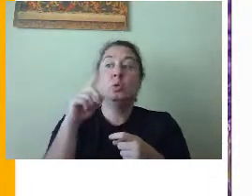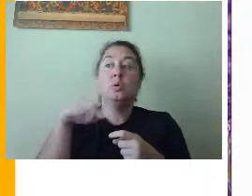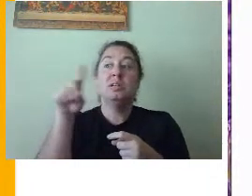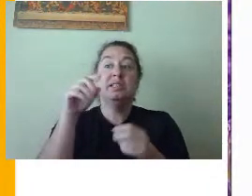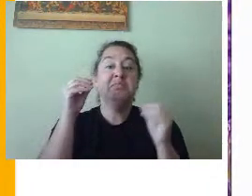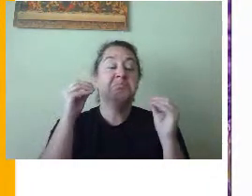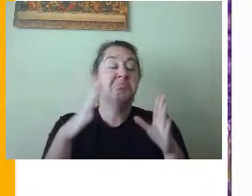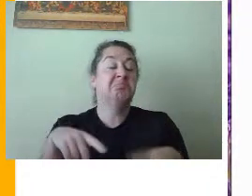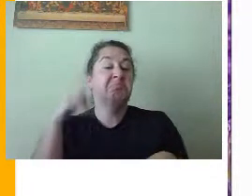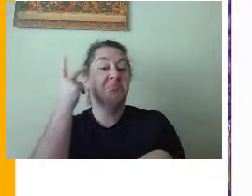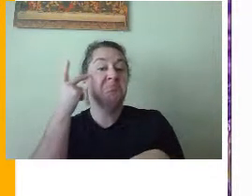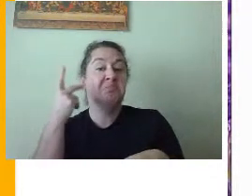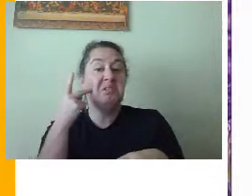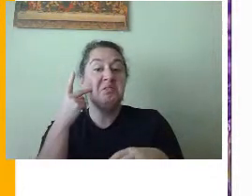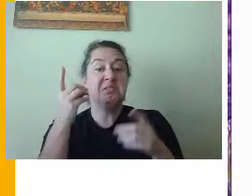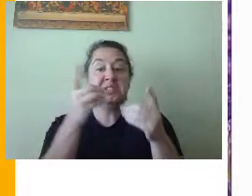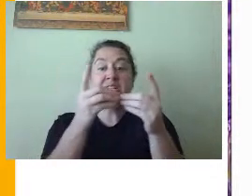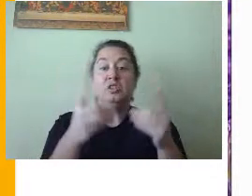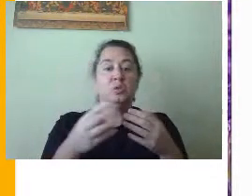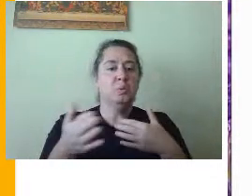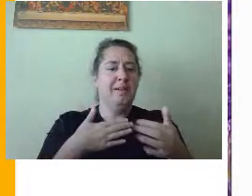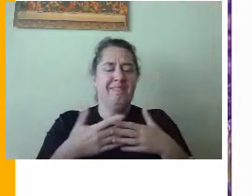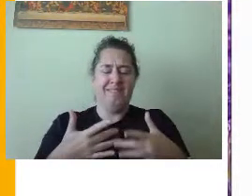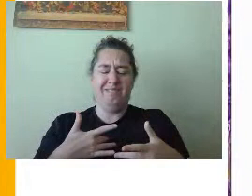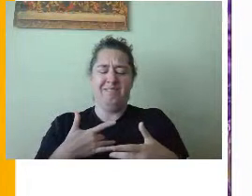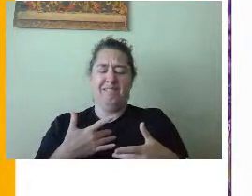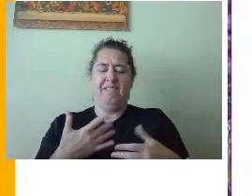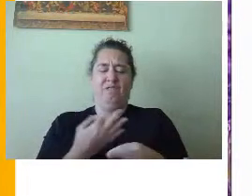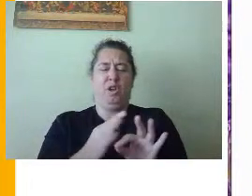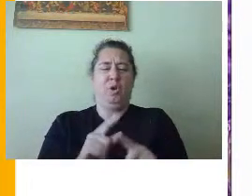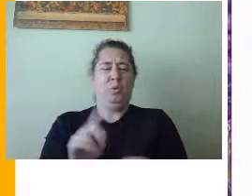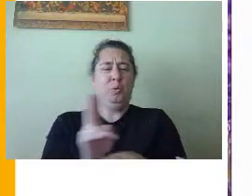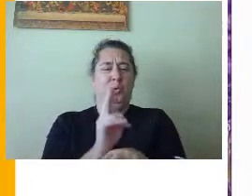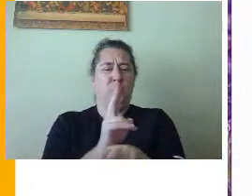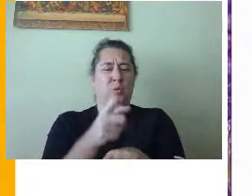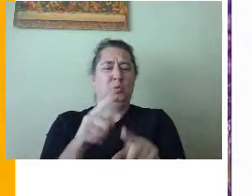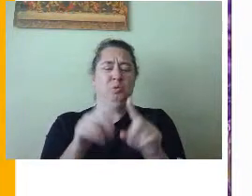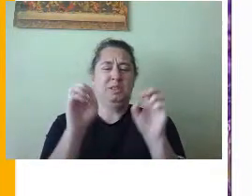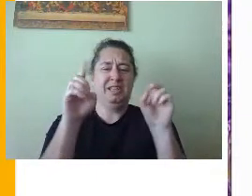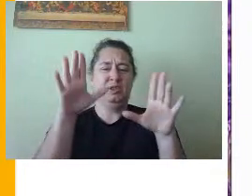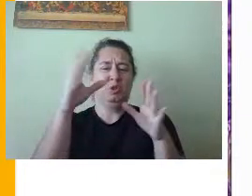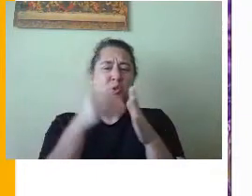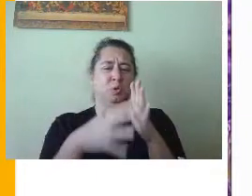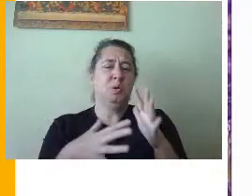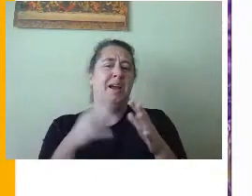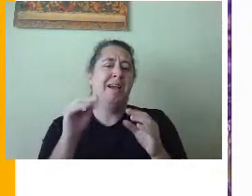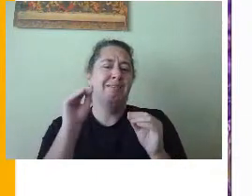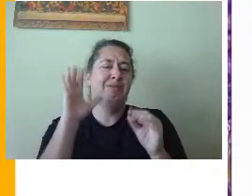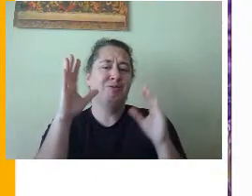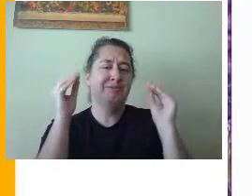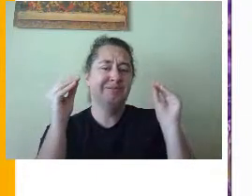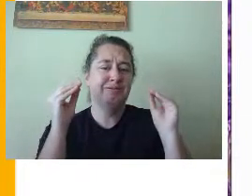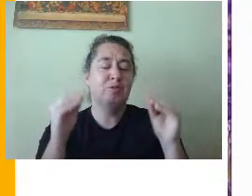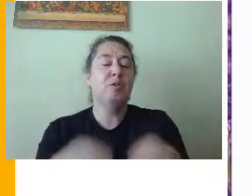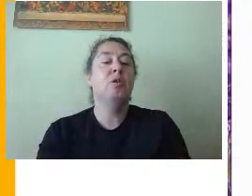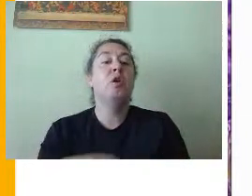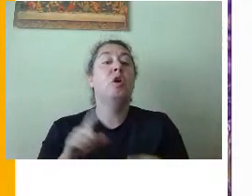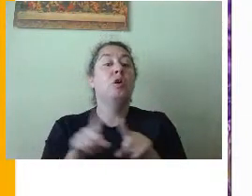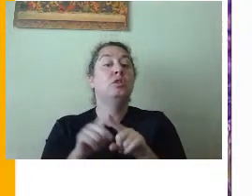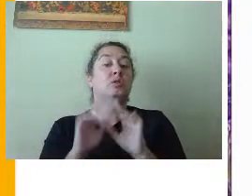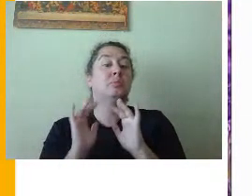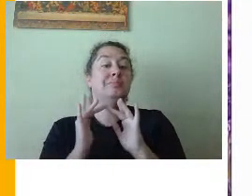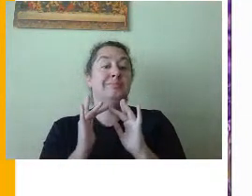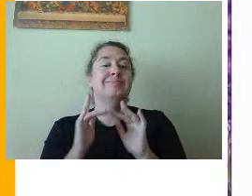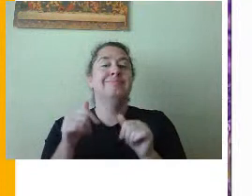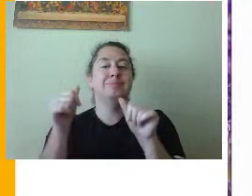parent district, feel free to use that to educate your students and your teachers. And the website is also posted in